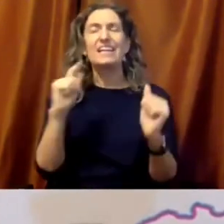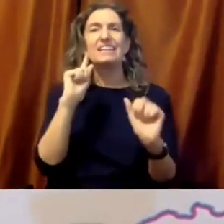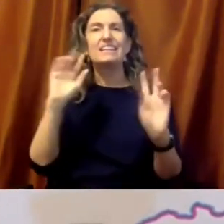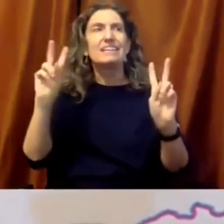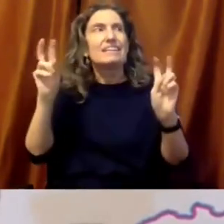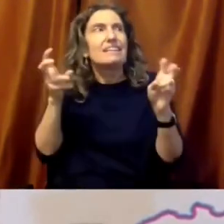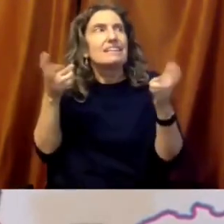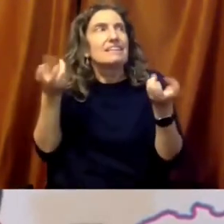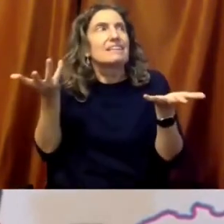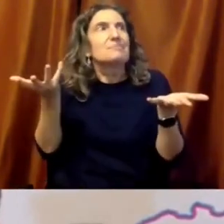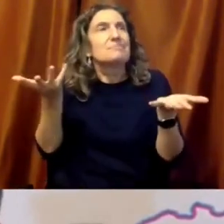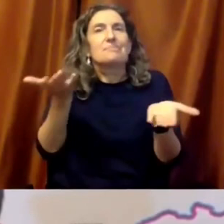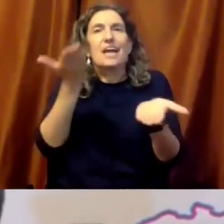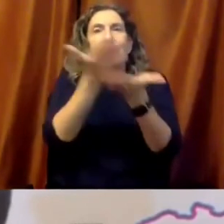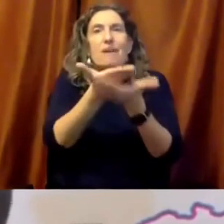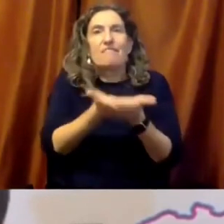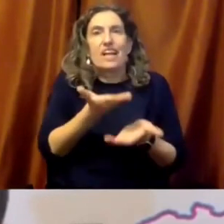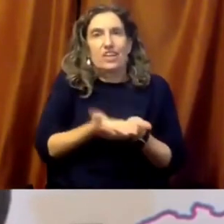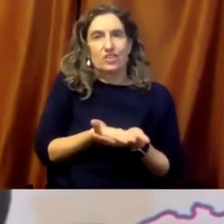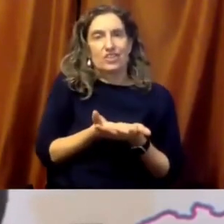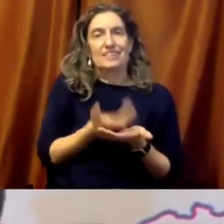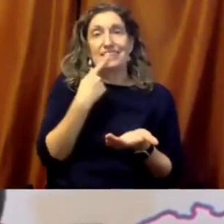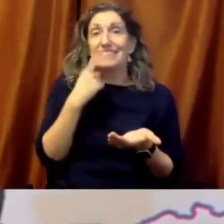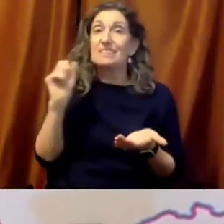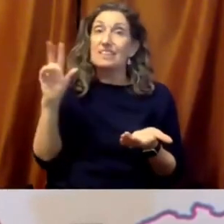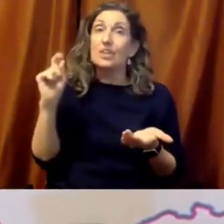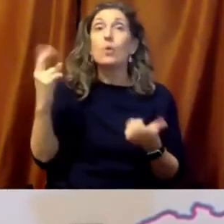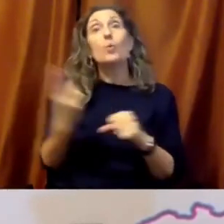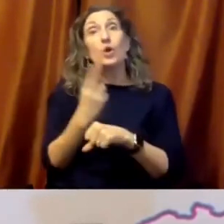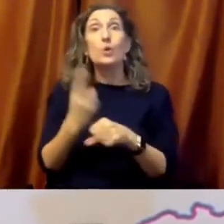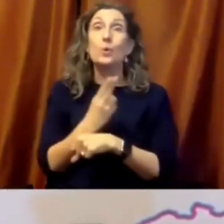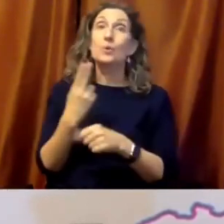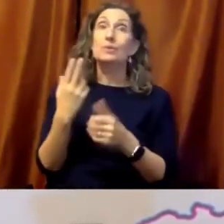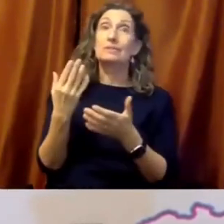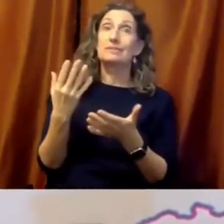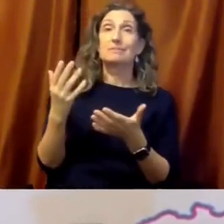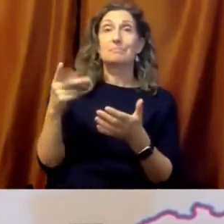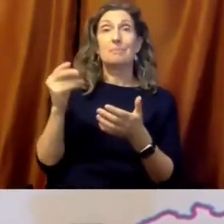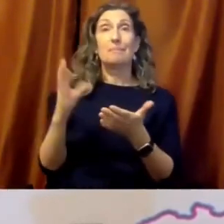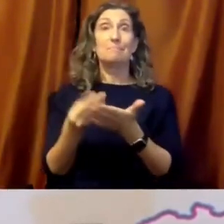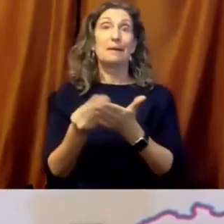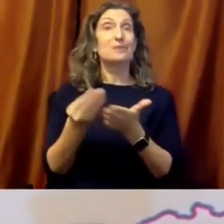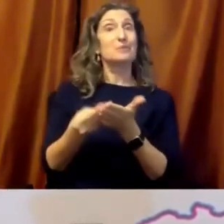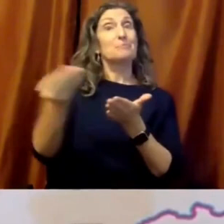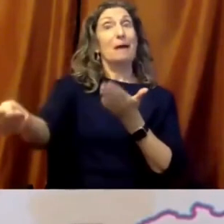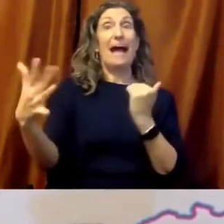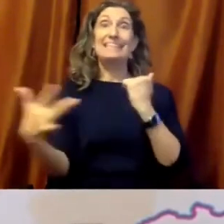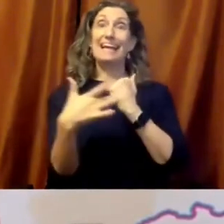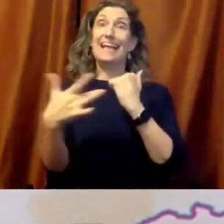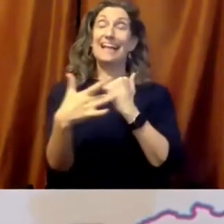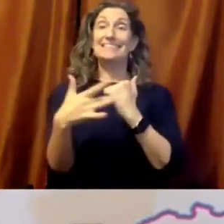snake oil. We used to be told that EdTech would introduce a much-needed disruption of the education system.